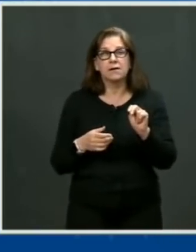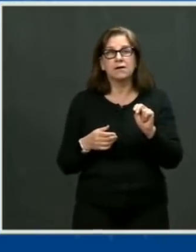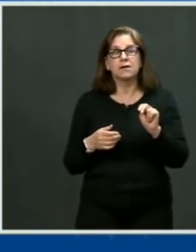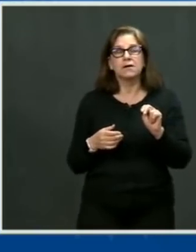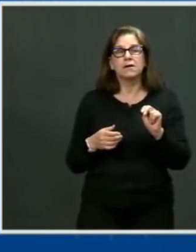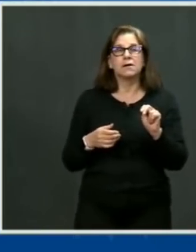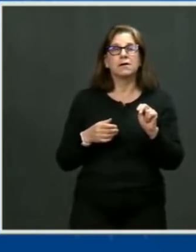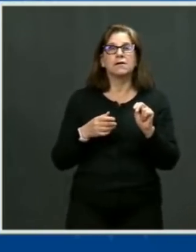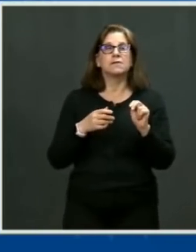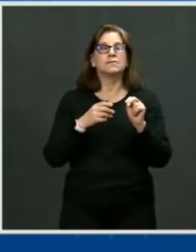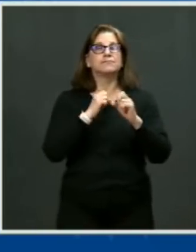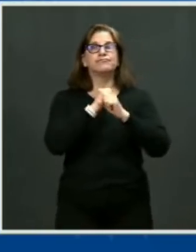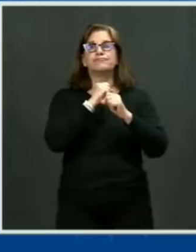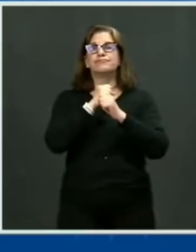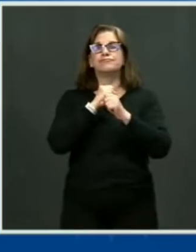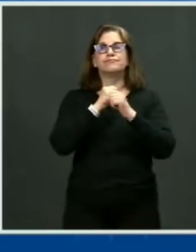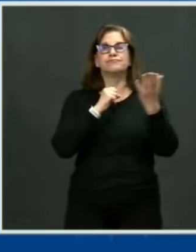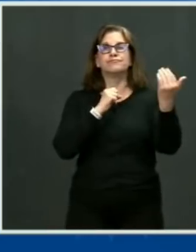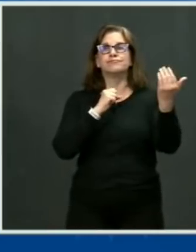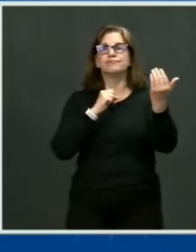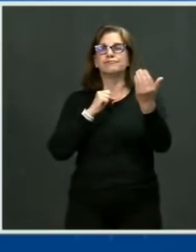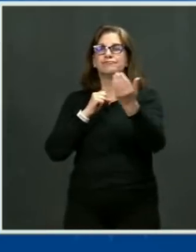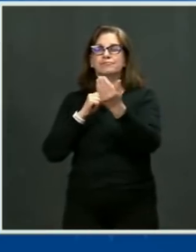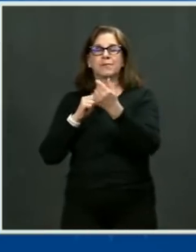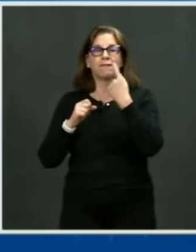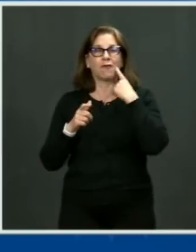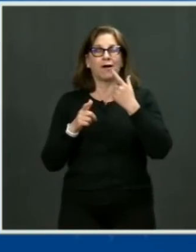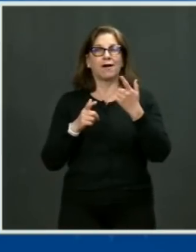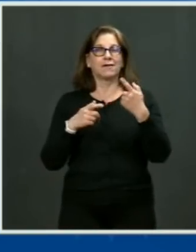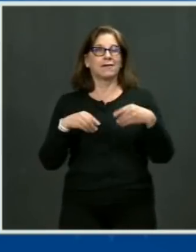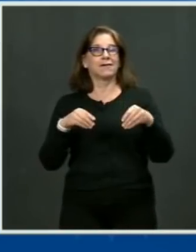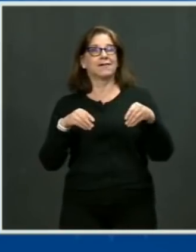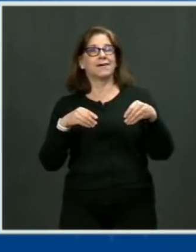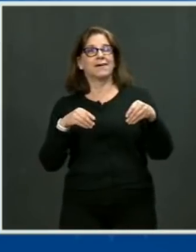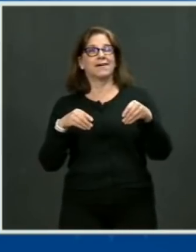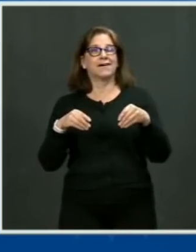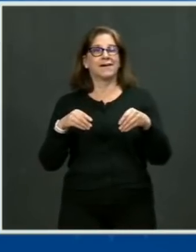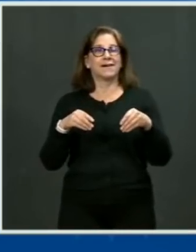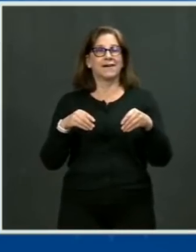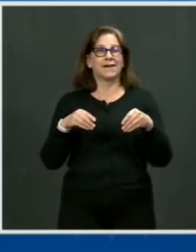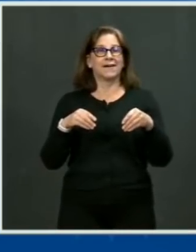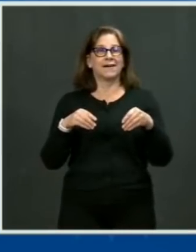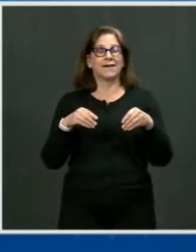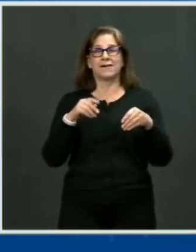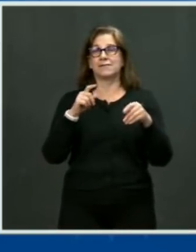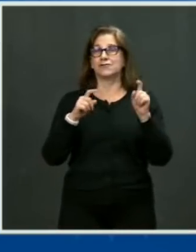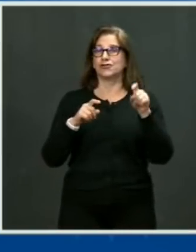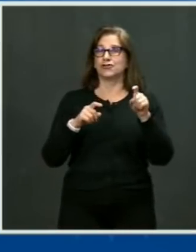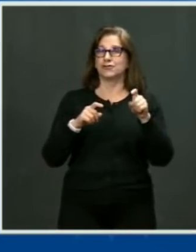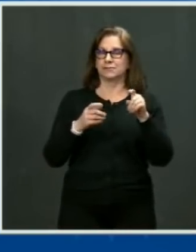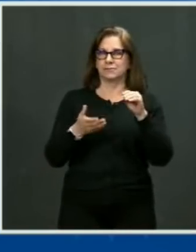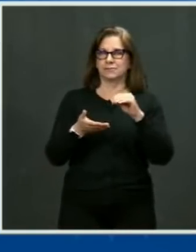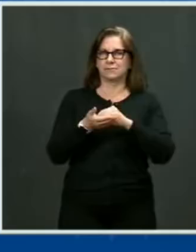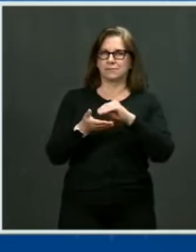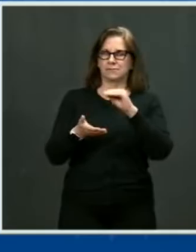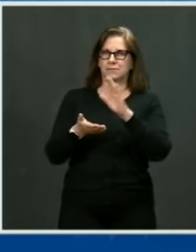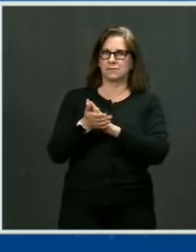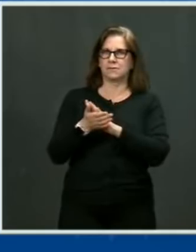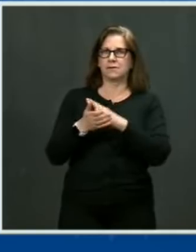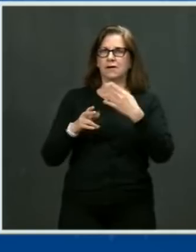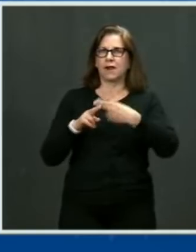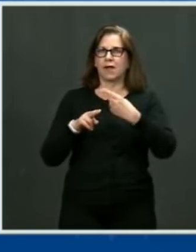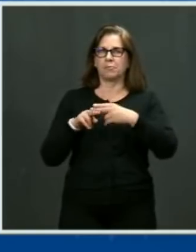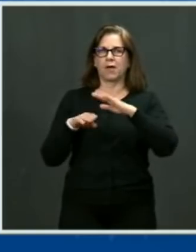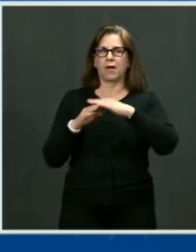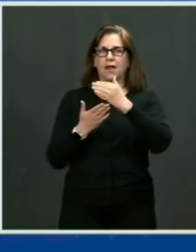during my campaign for president, I wanted to make it easier for states to adopt extreme risk protection order laws.